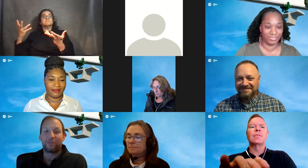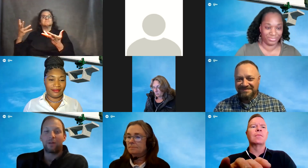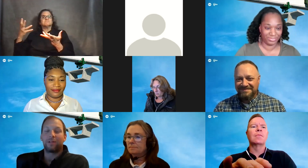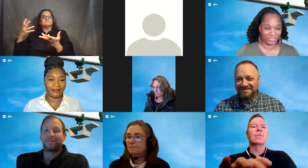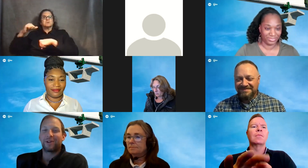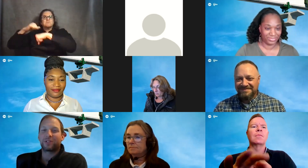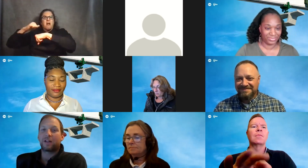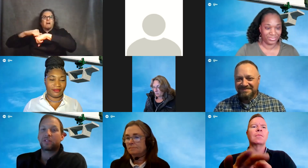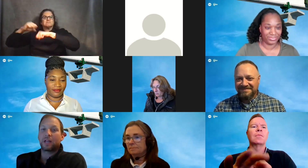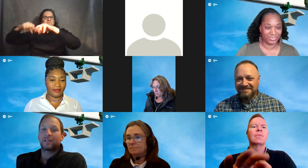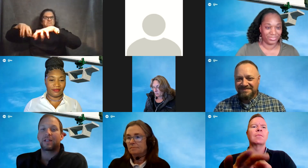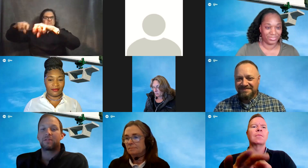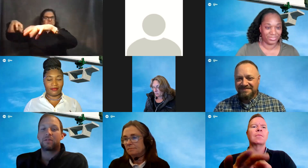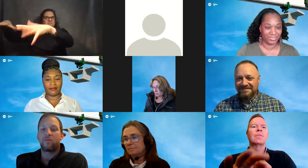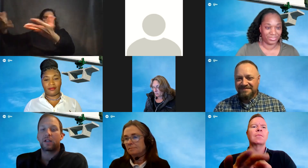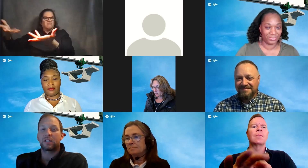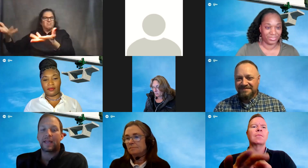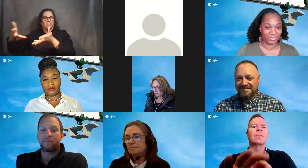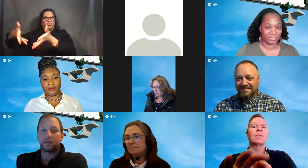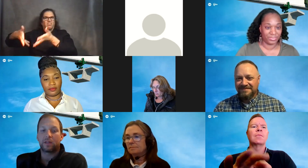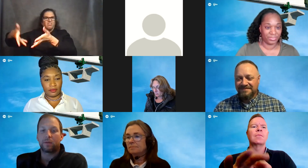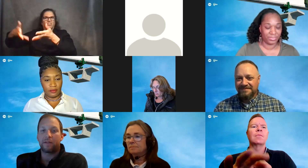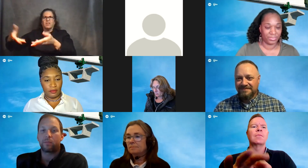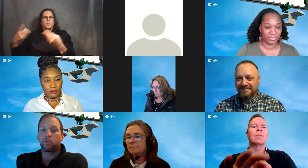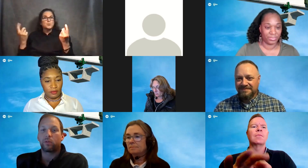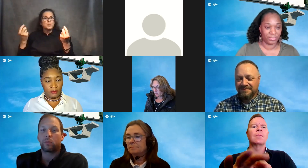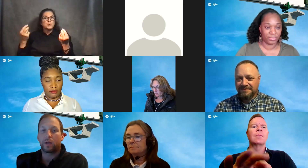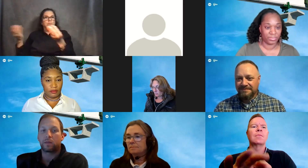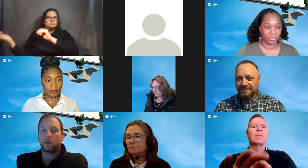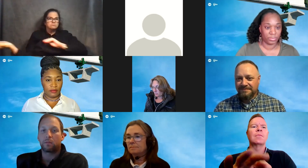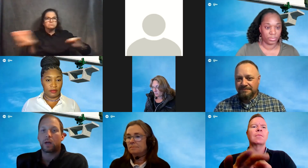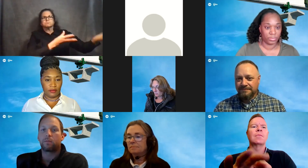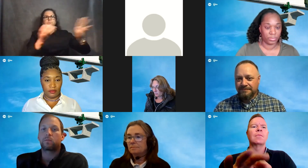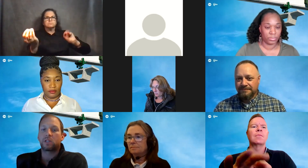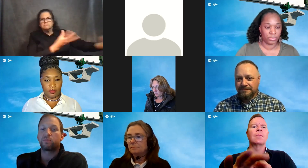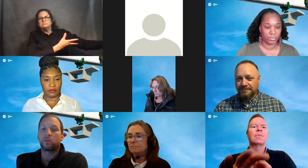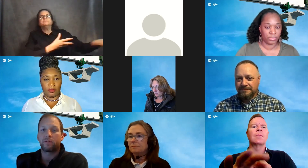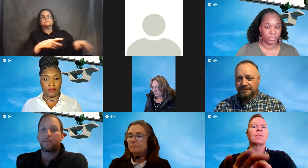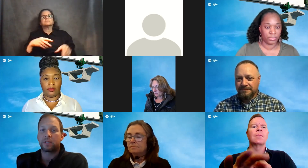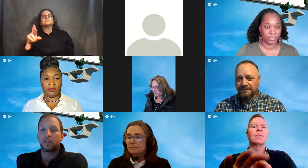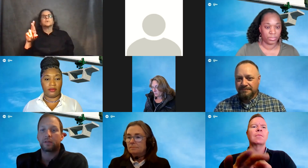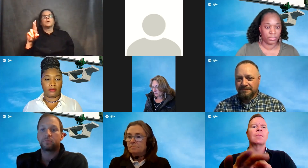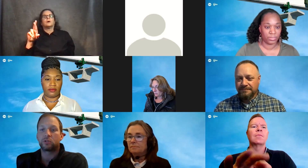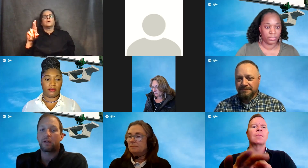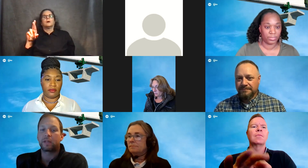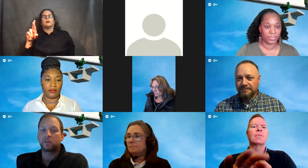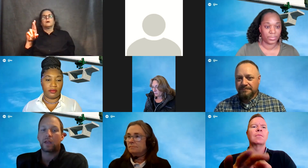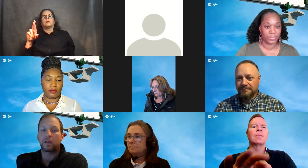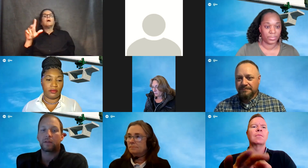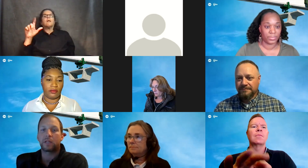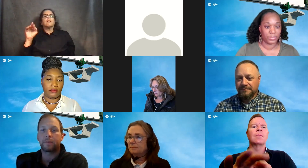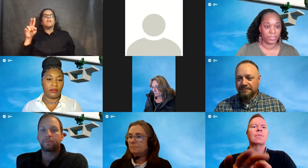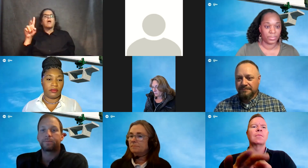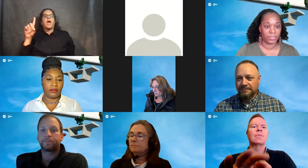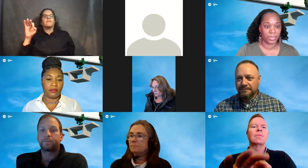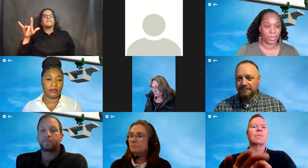All the rubble goes off site to various landfills that we have approval with to dispose of that material. So everything is